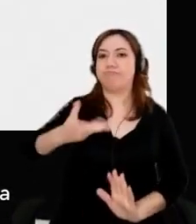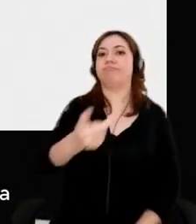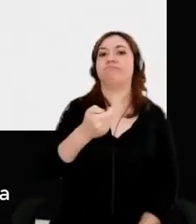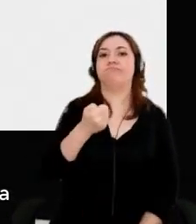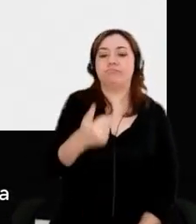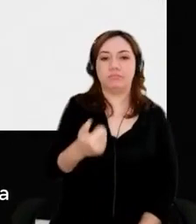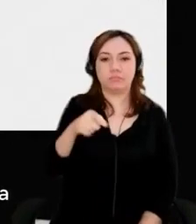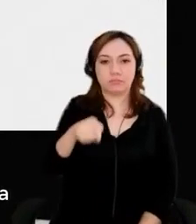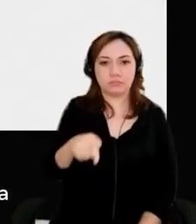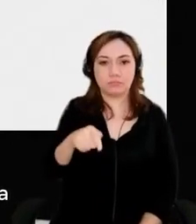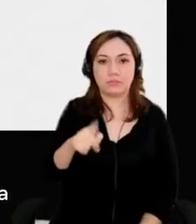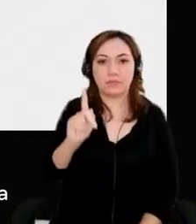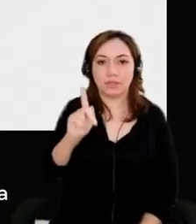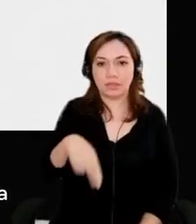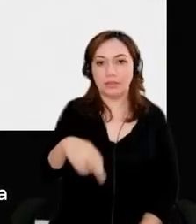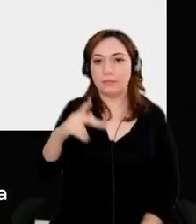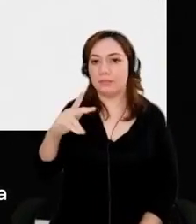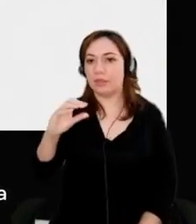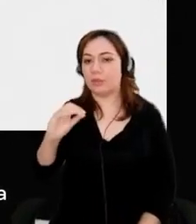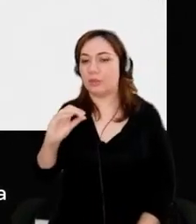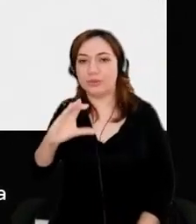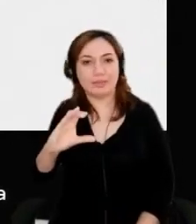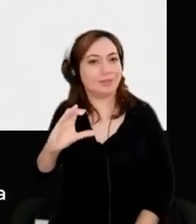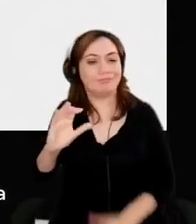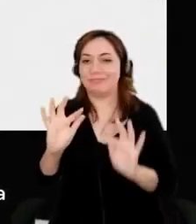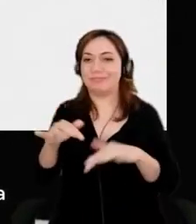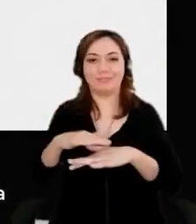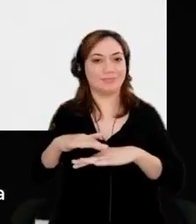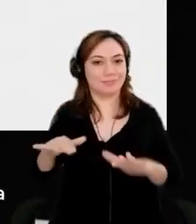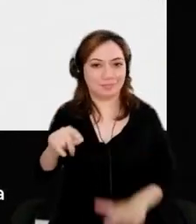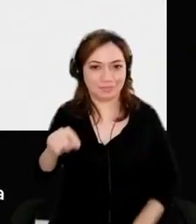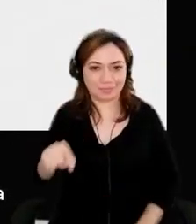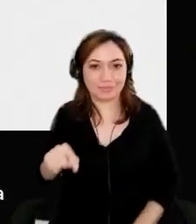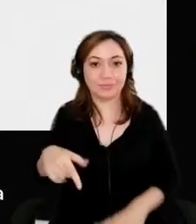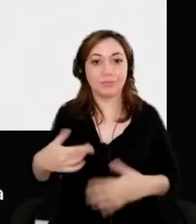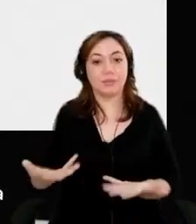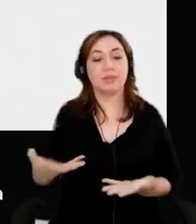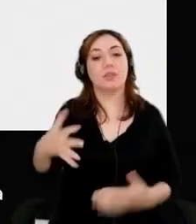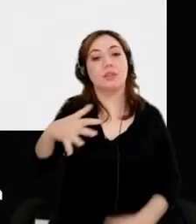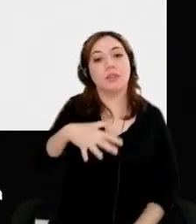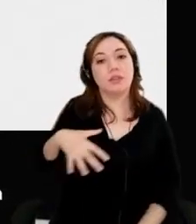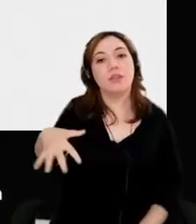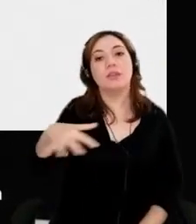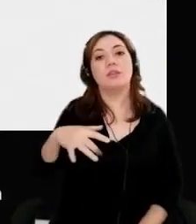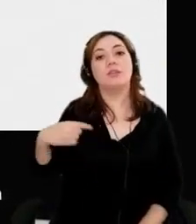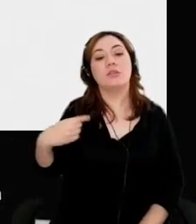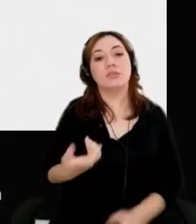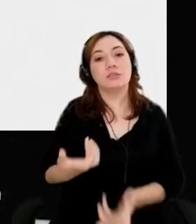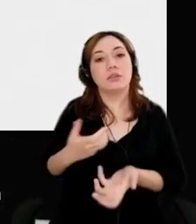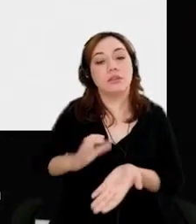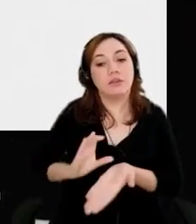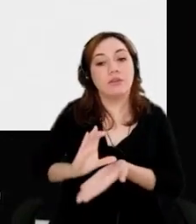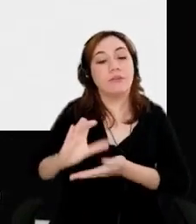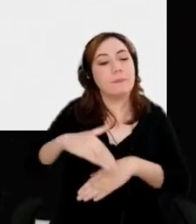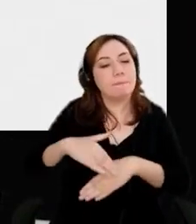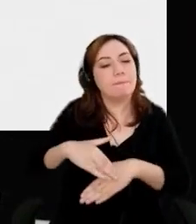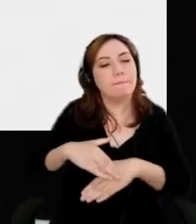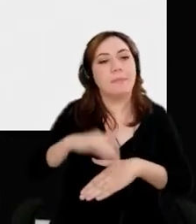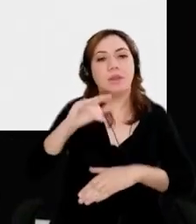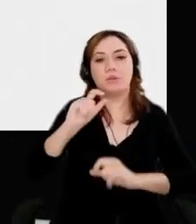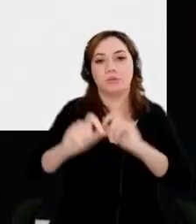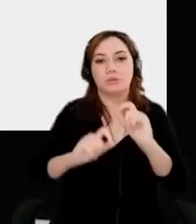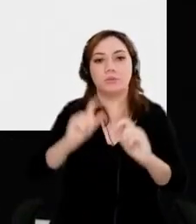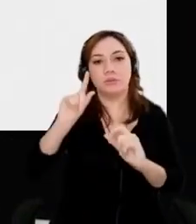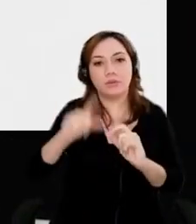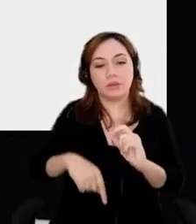anymore. And the area where I'm, what I want to invest the most is the application